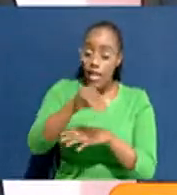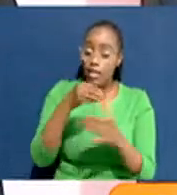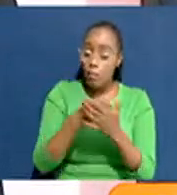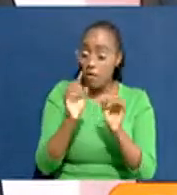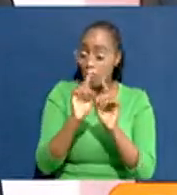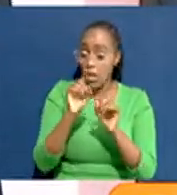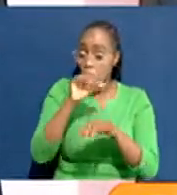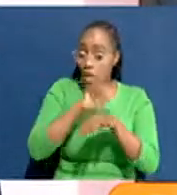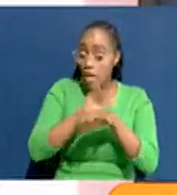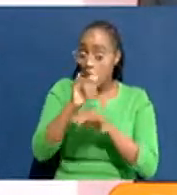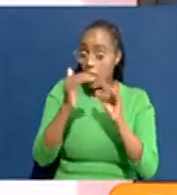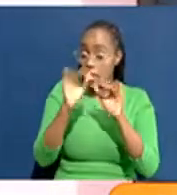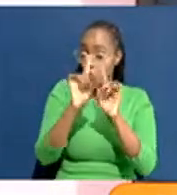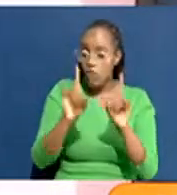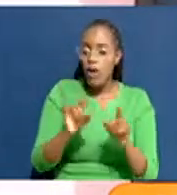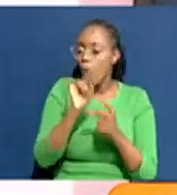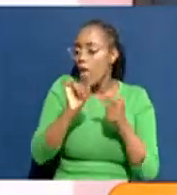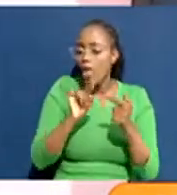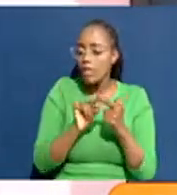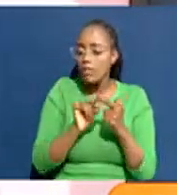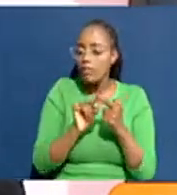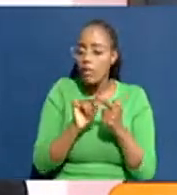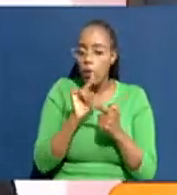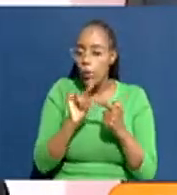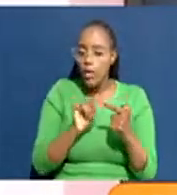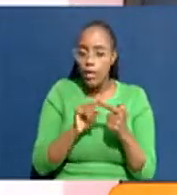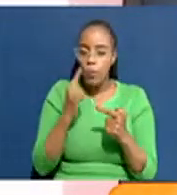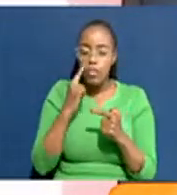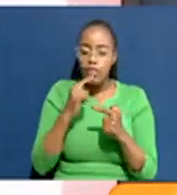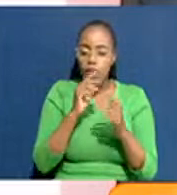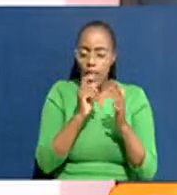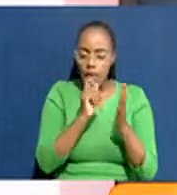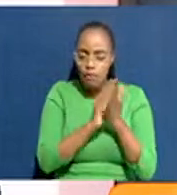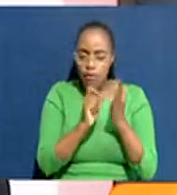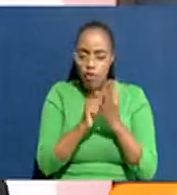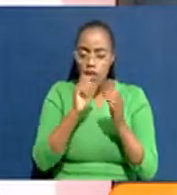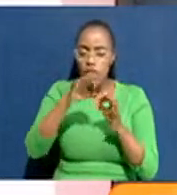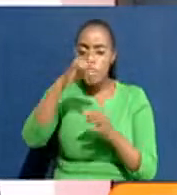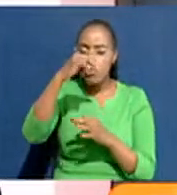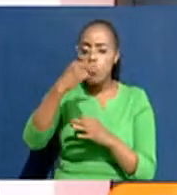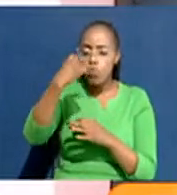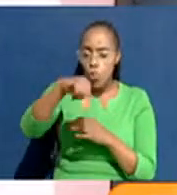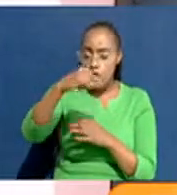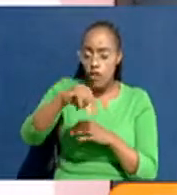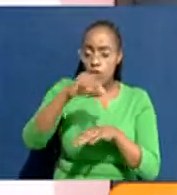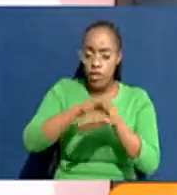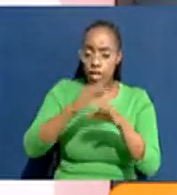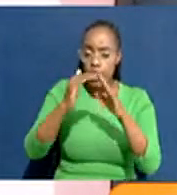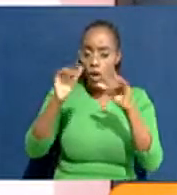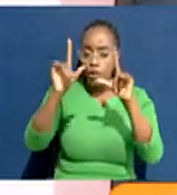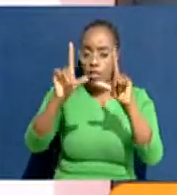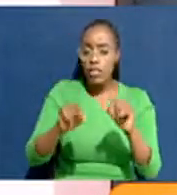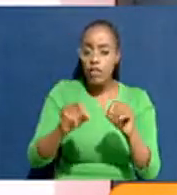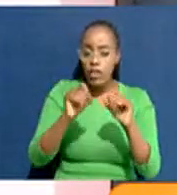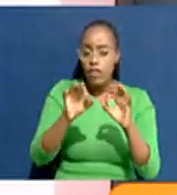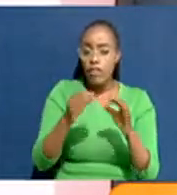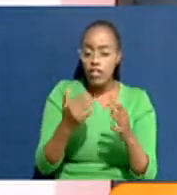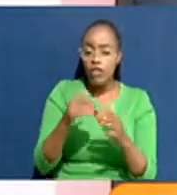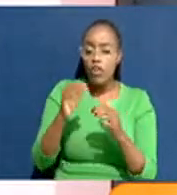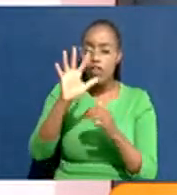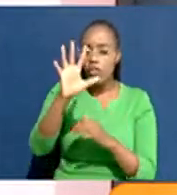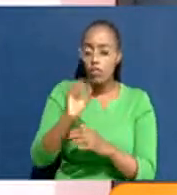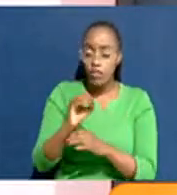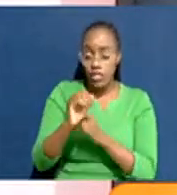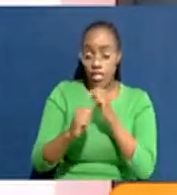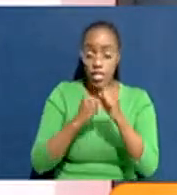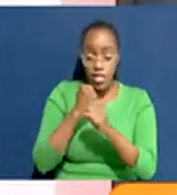Precisely. You know? And at what point? And as we have said, we've done the math, if you qualify for the affordable housing, unless you're shooting for 50 years,